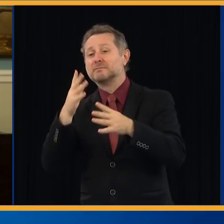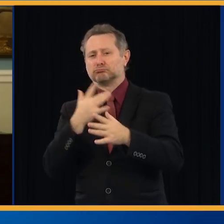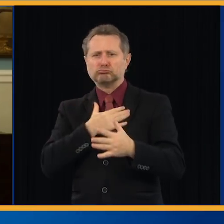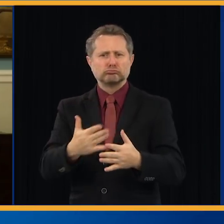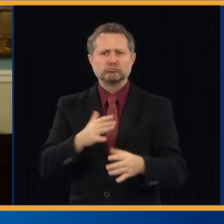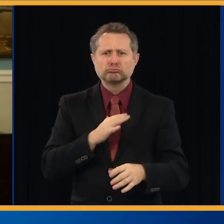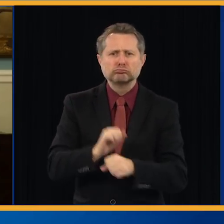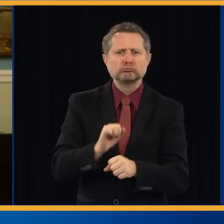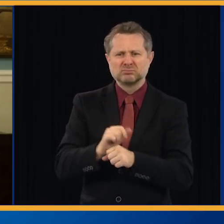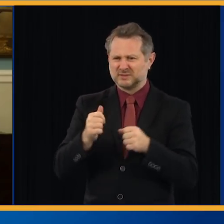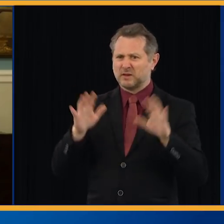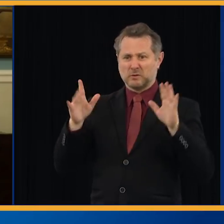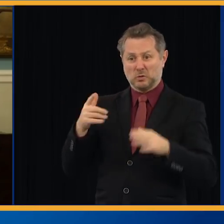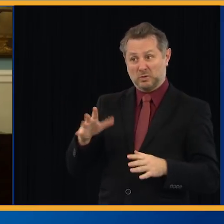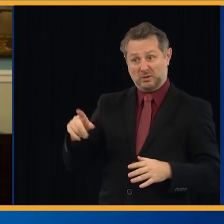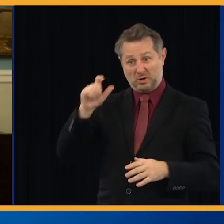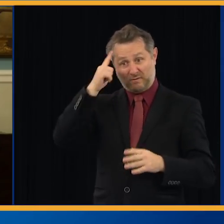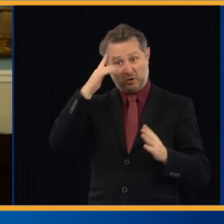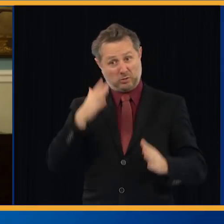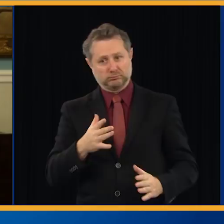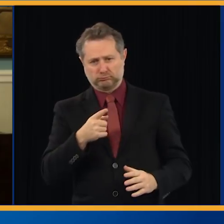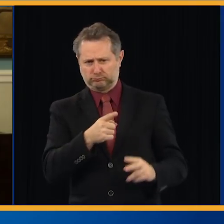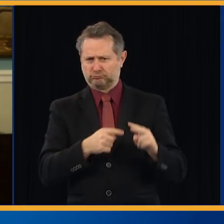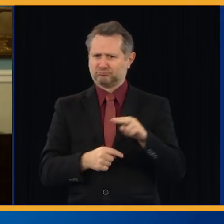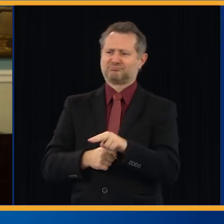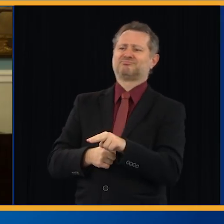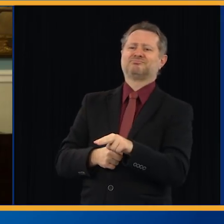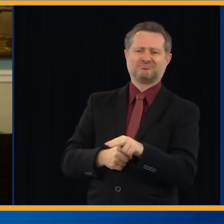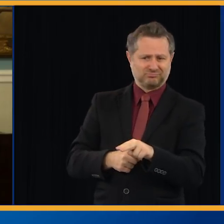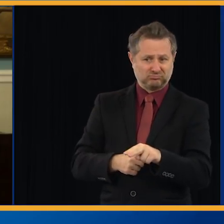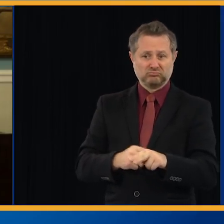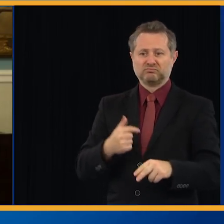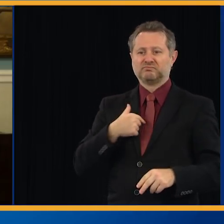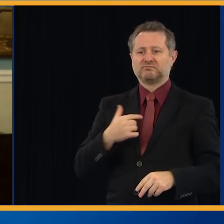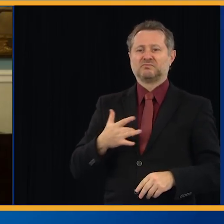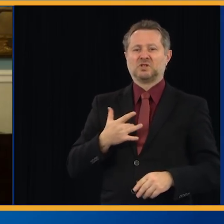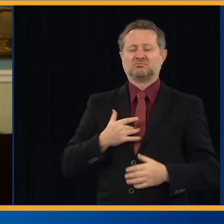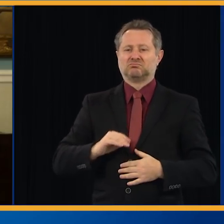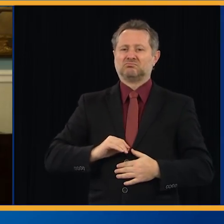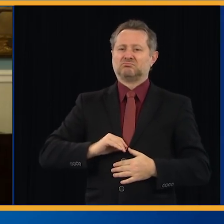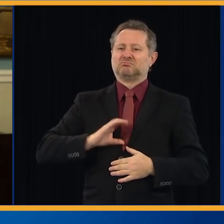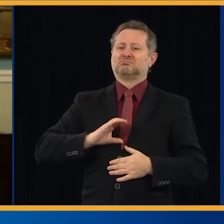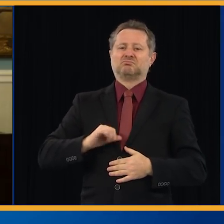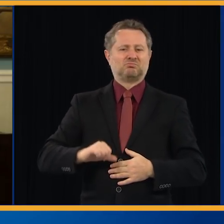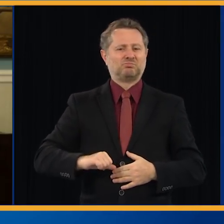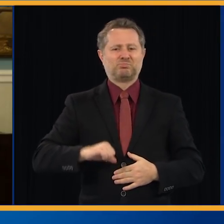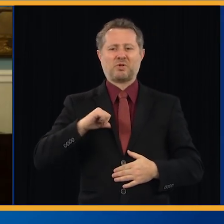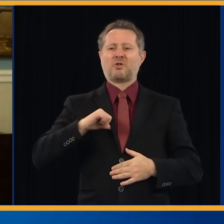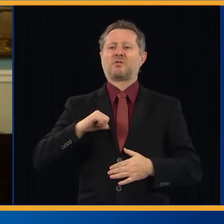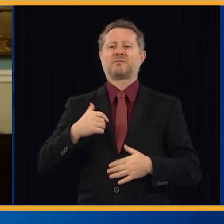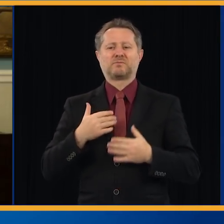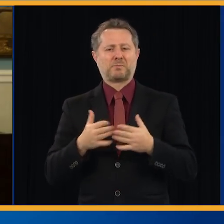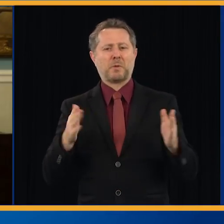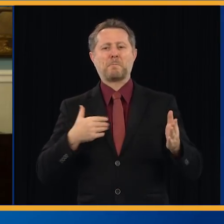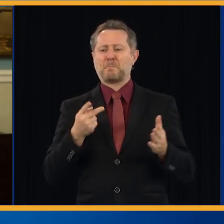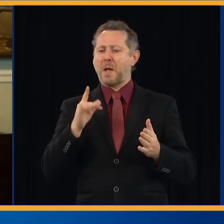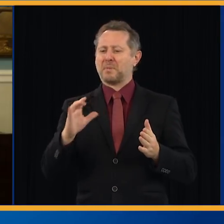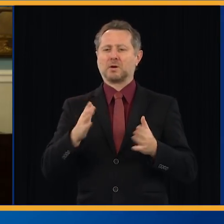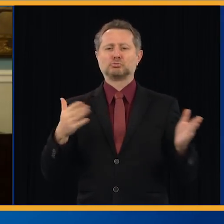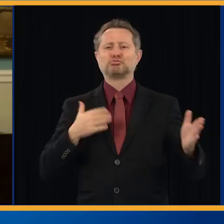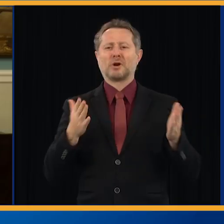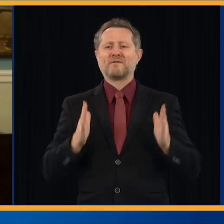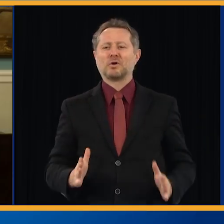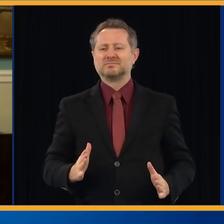feel it, too. It's probably the proudest moment we've had as public servants in this state, in this city,